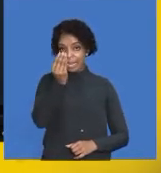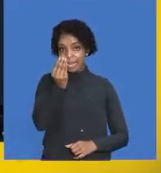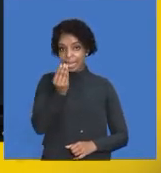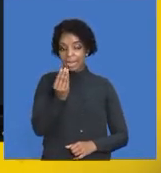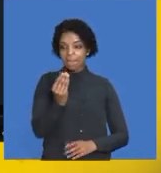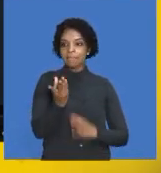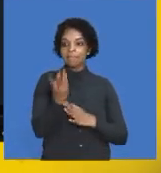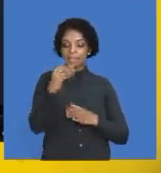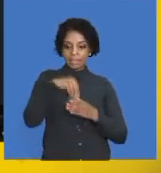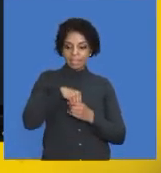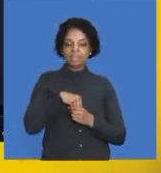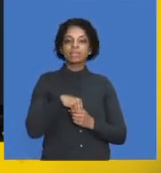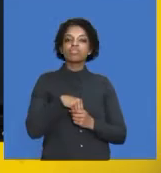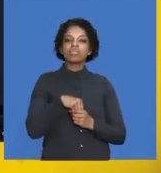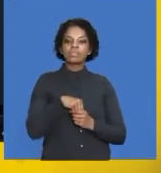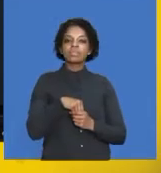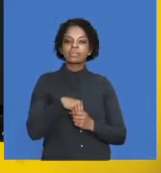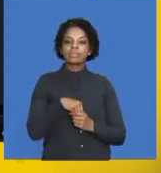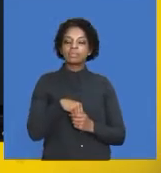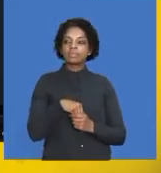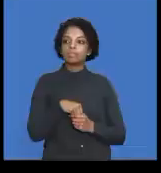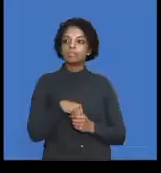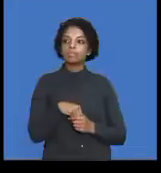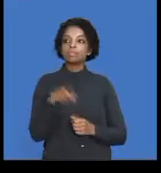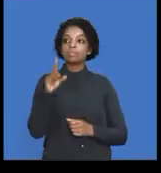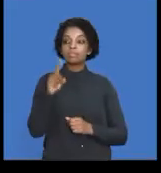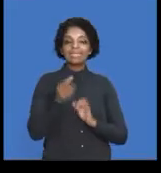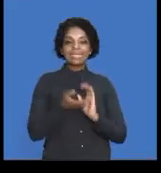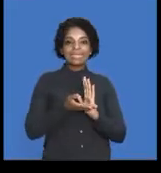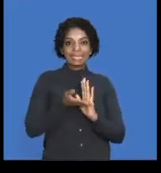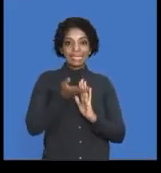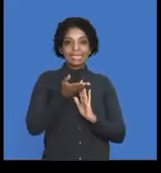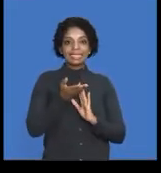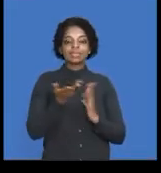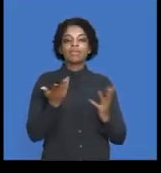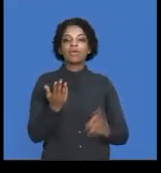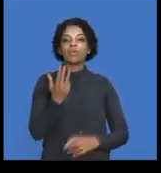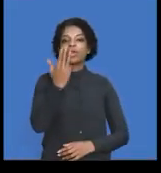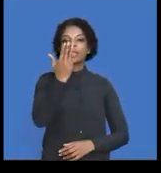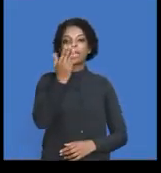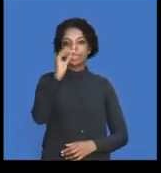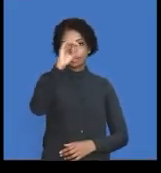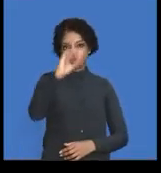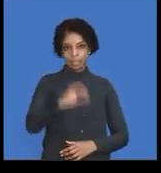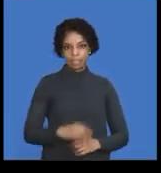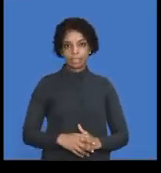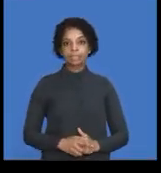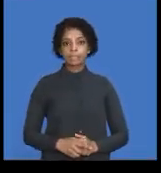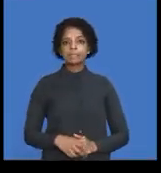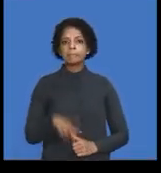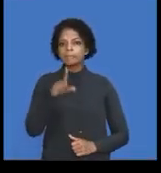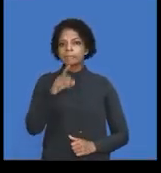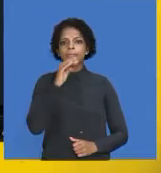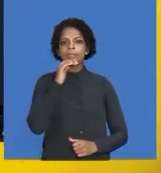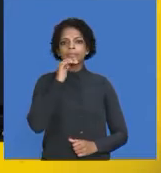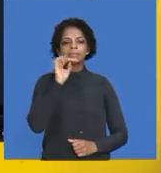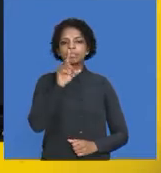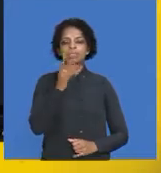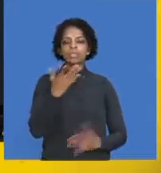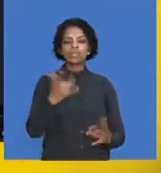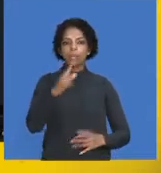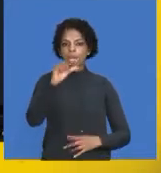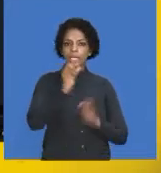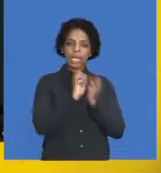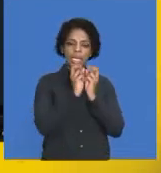includes, which includes the increase of 9%. In other words, in other